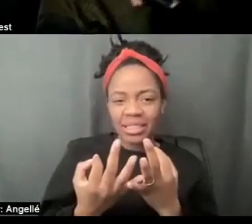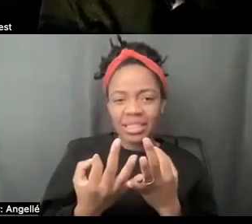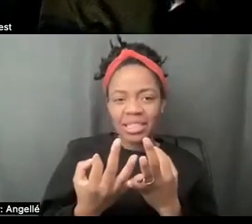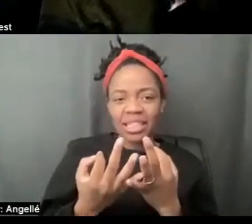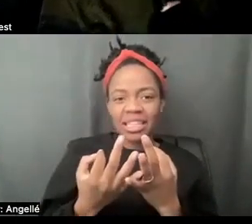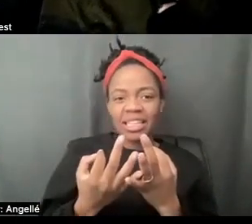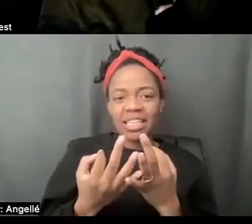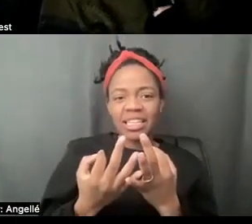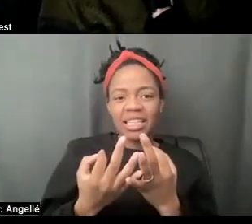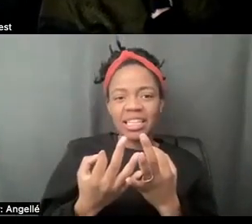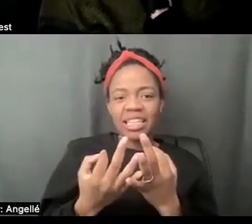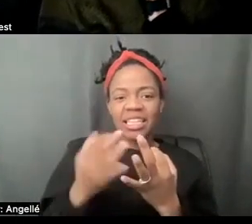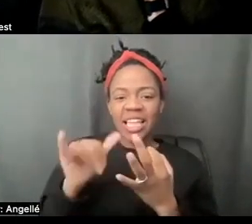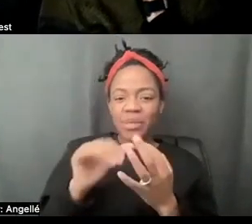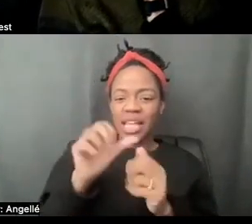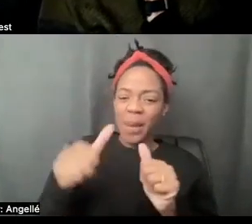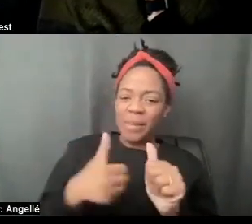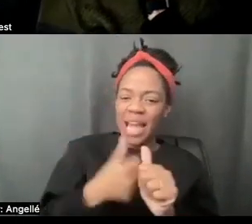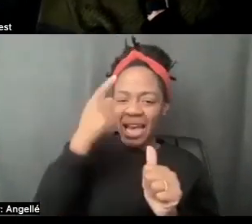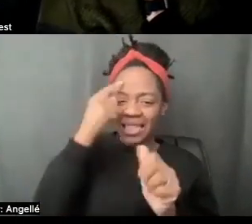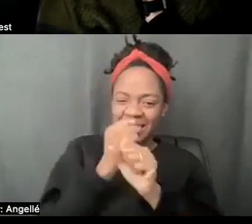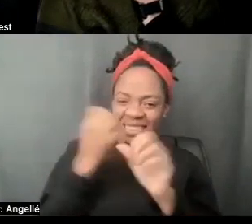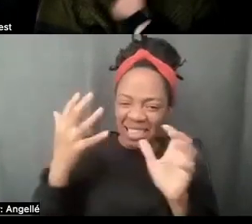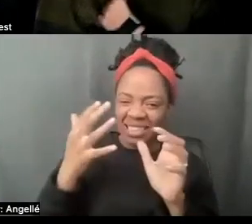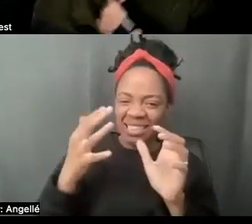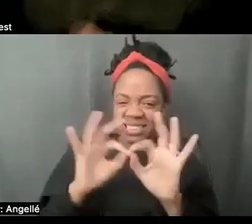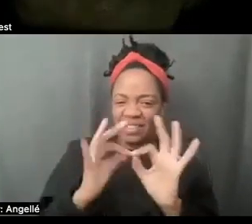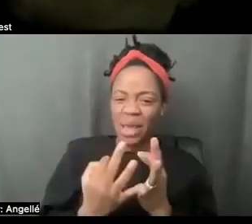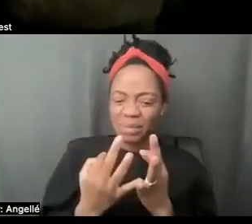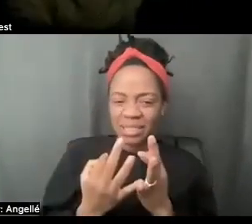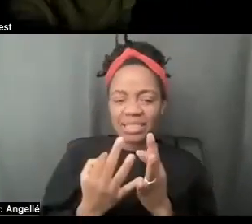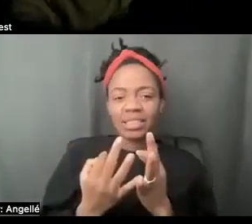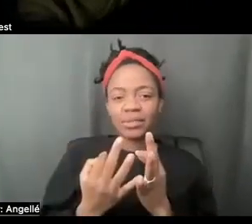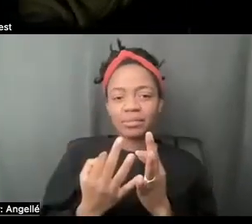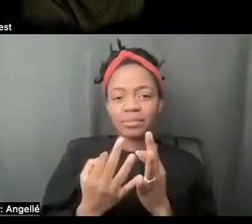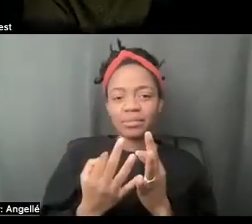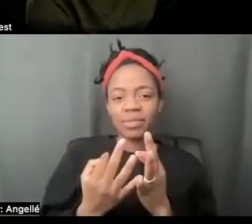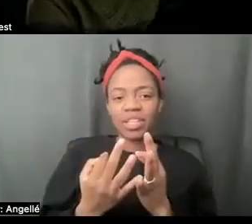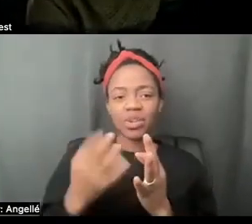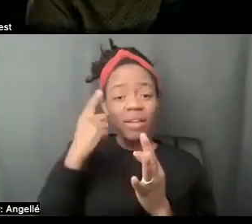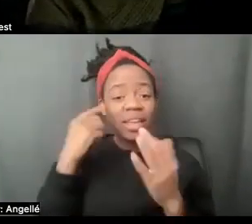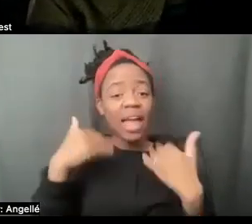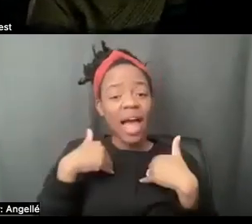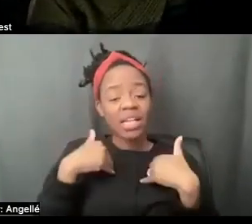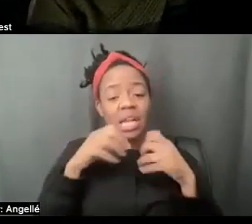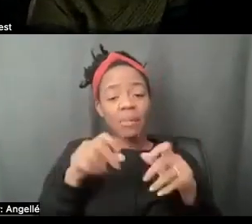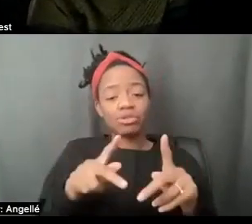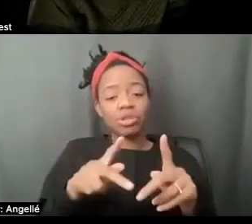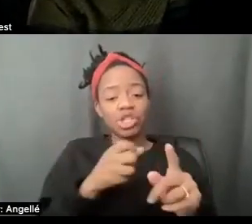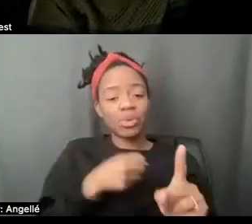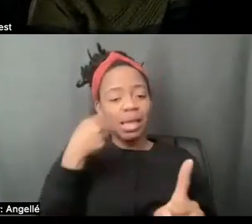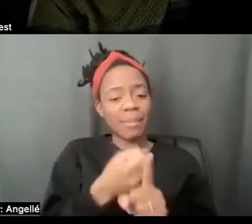the scenes found family. And I think it really has a chance to make an impact. And,